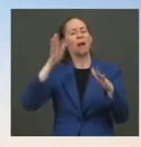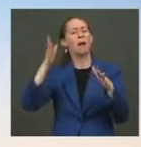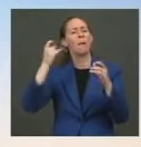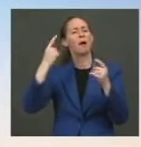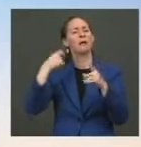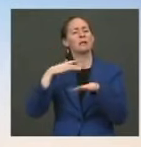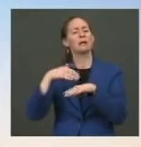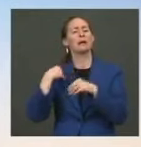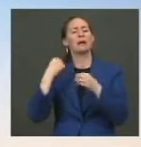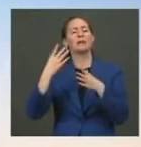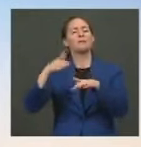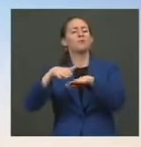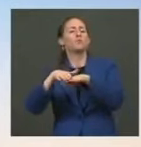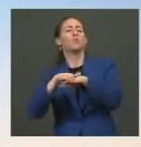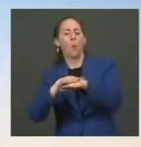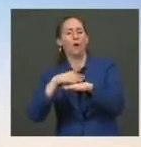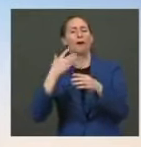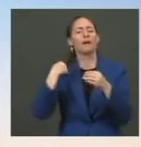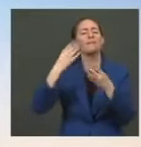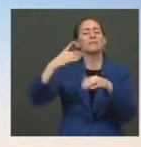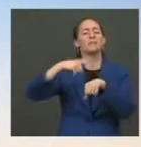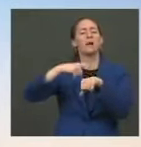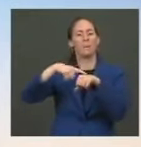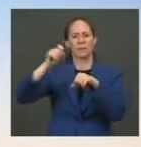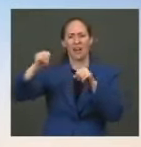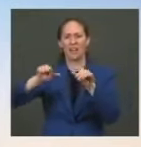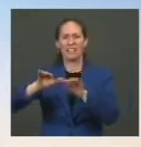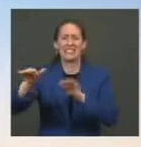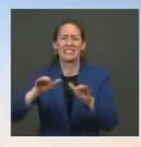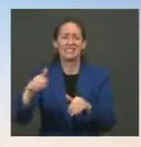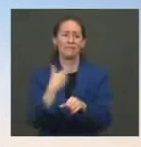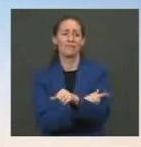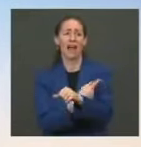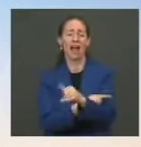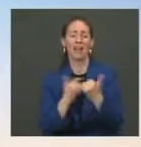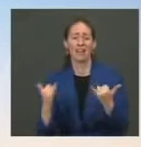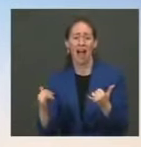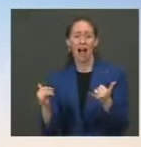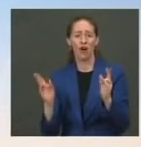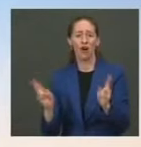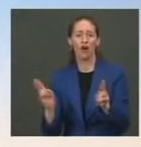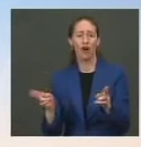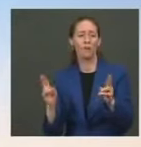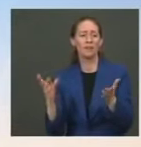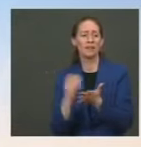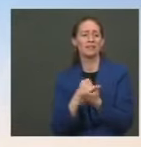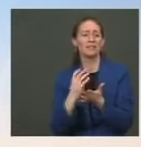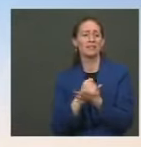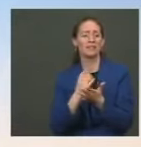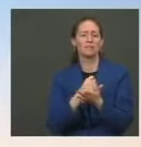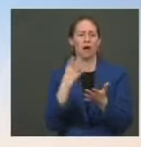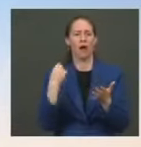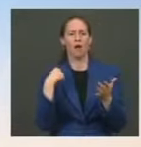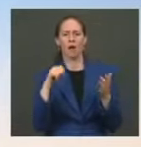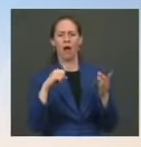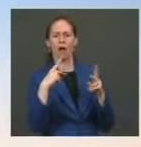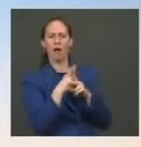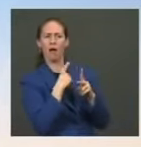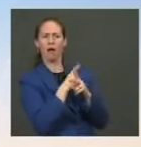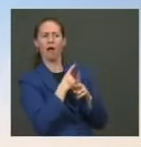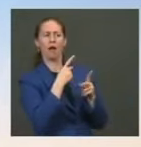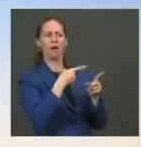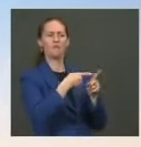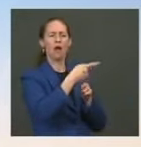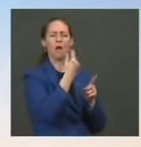more people boosted in the United States, and ensure we learn more about this variant. So we're going to do both. And